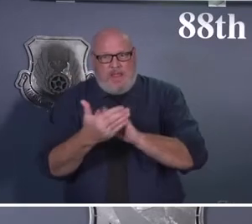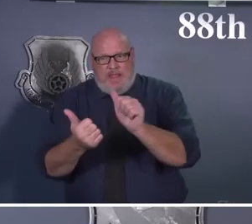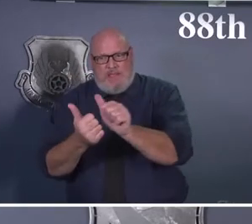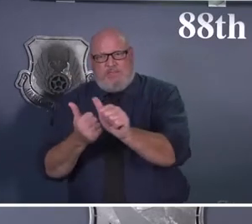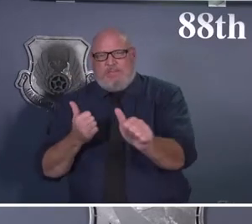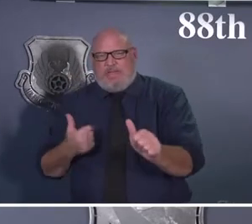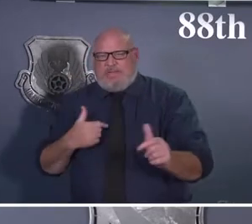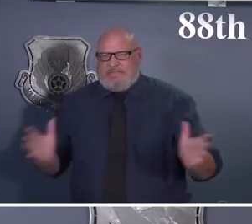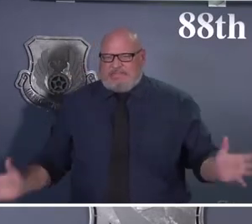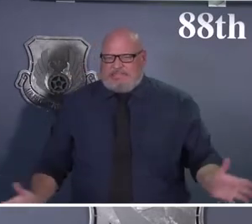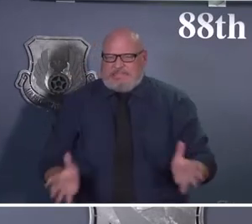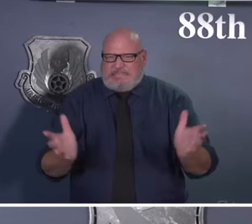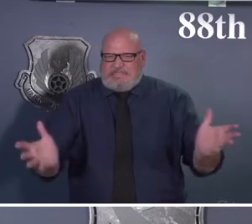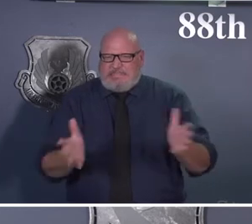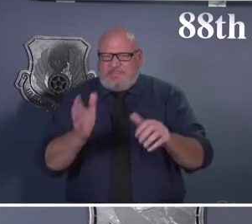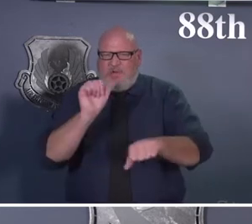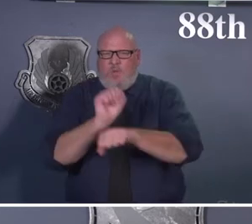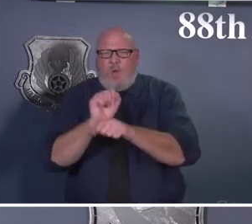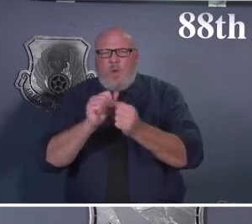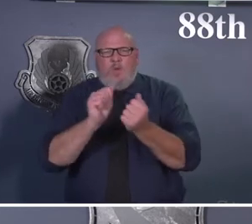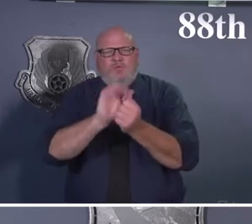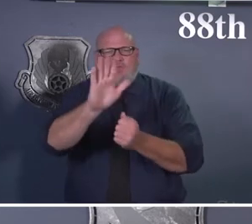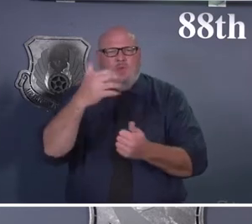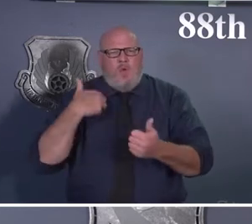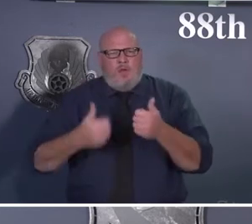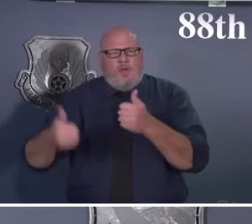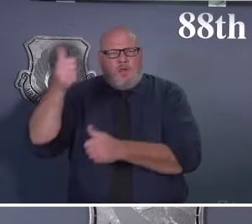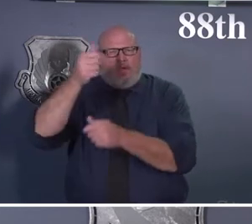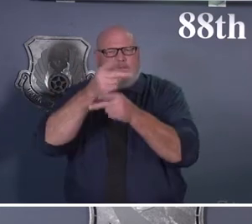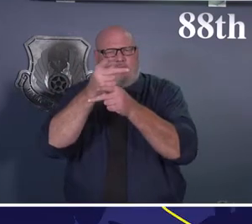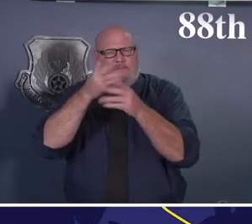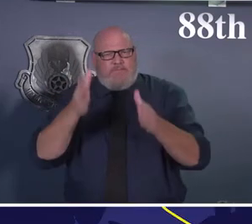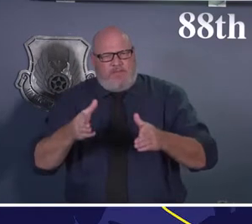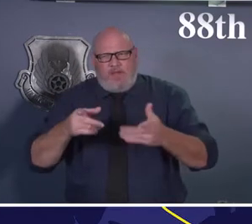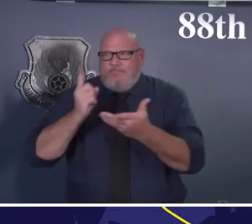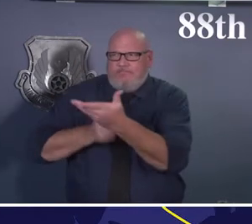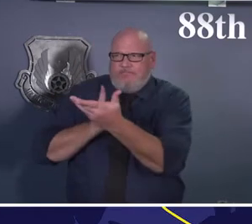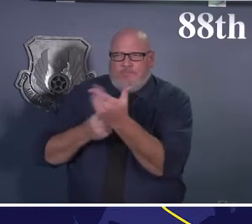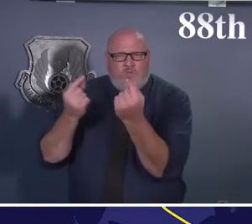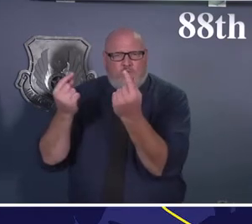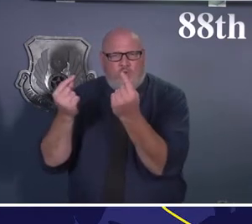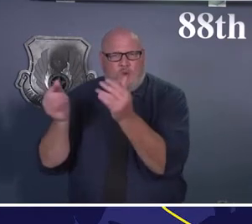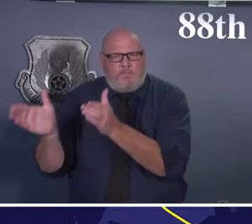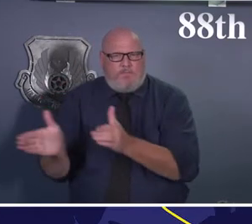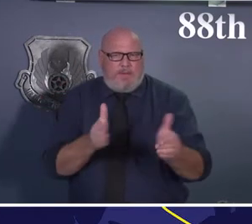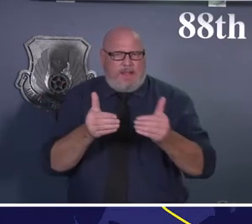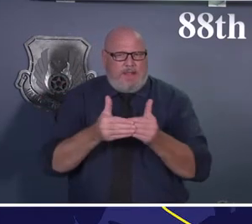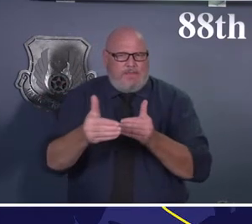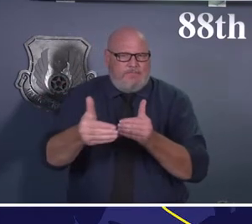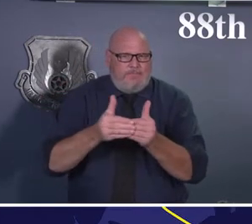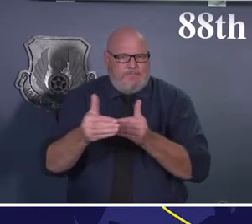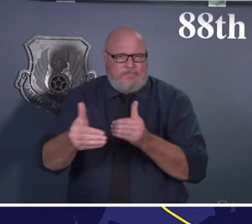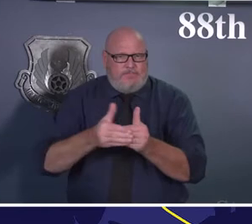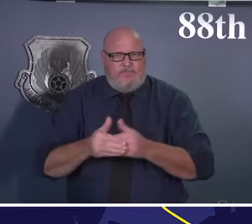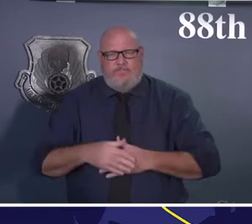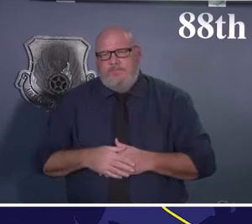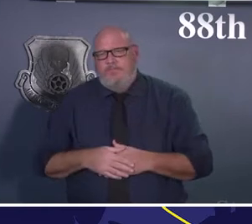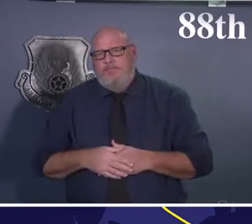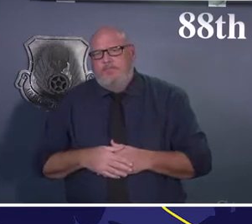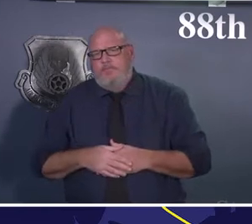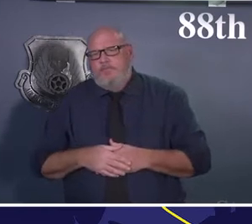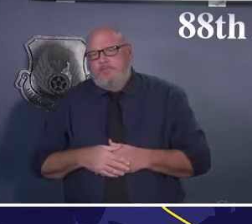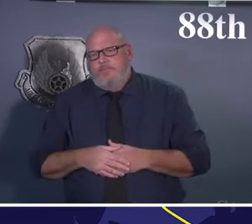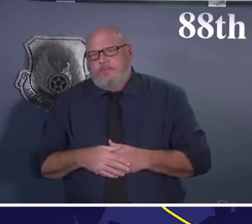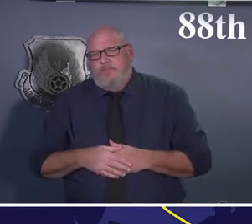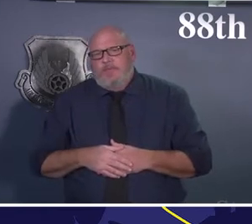Next, I want to discuss your child development centers and school care facilities. They are open and will continue to operate within the public health emergency